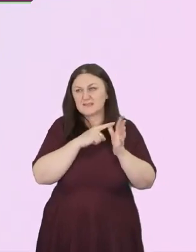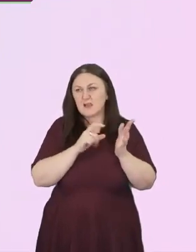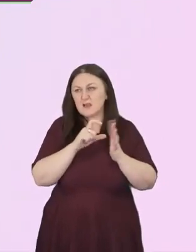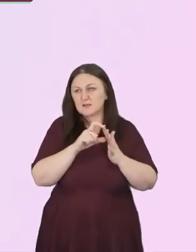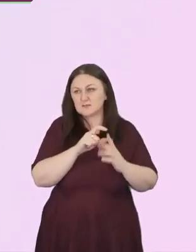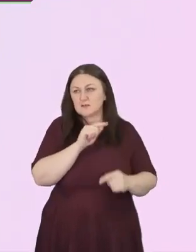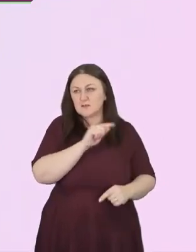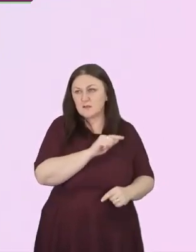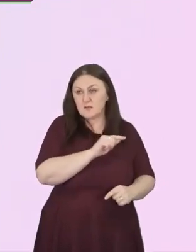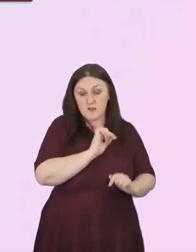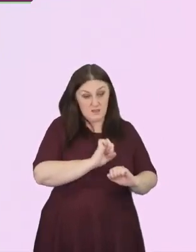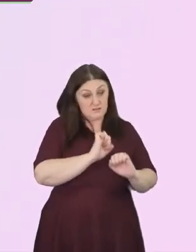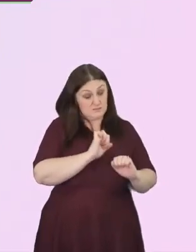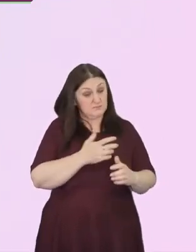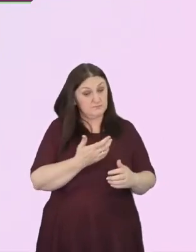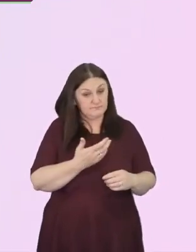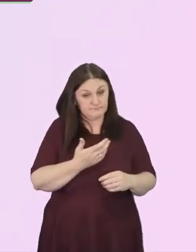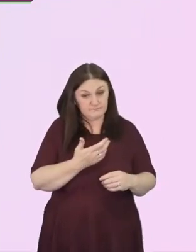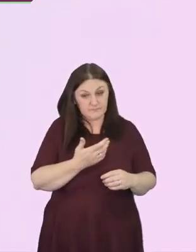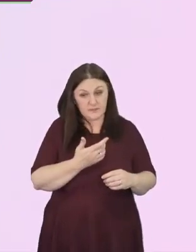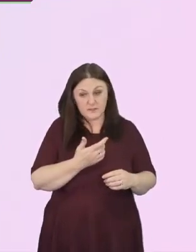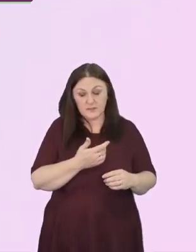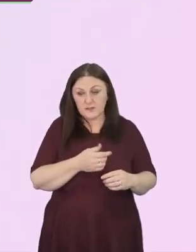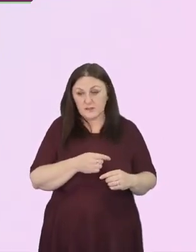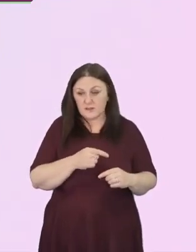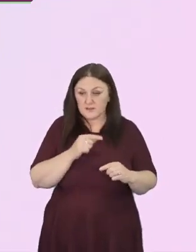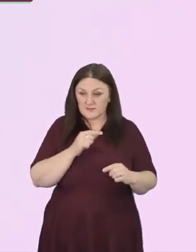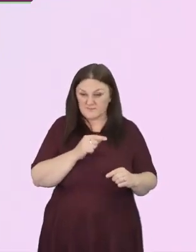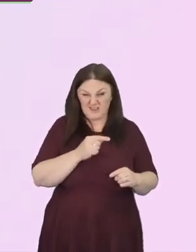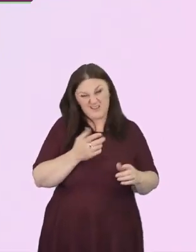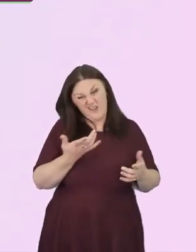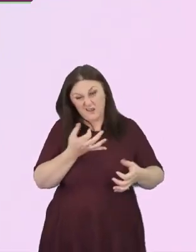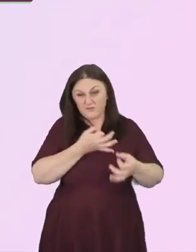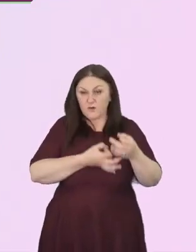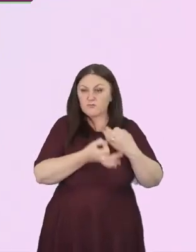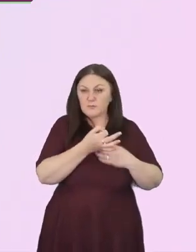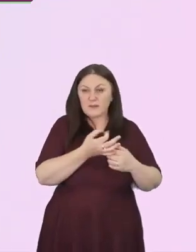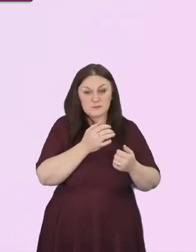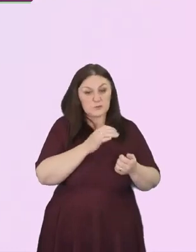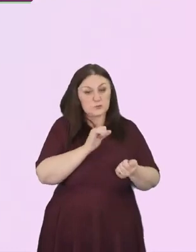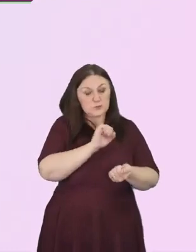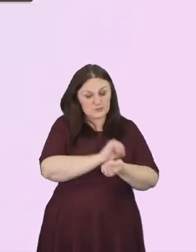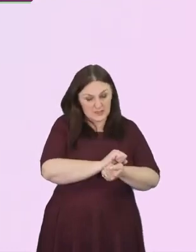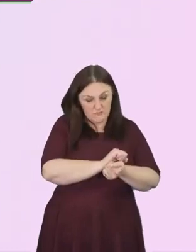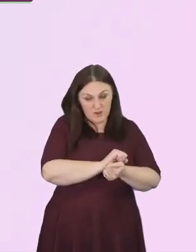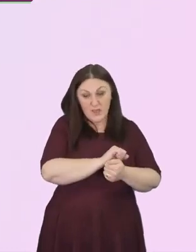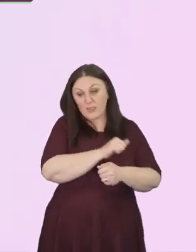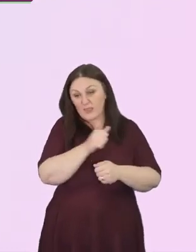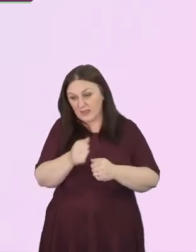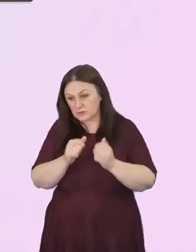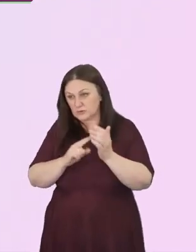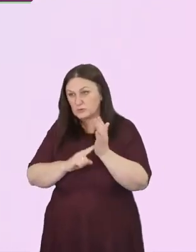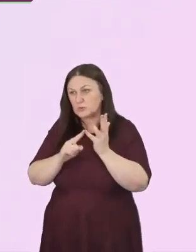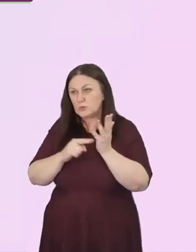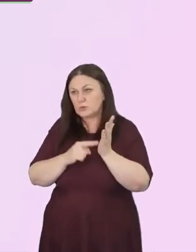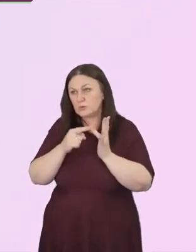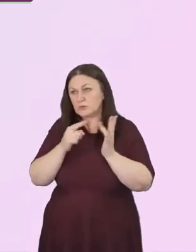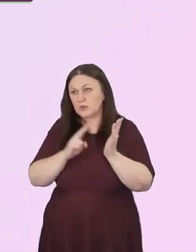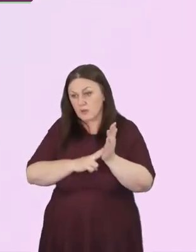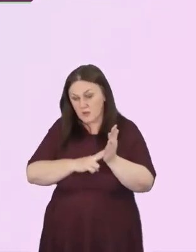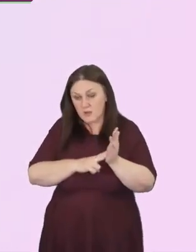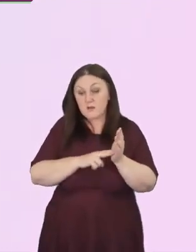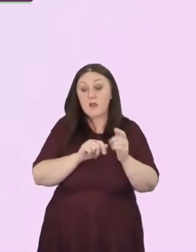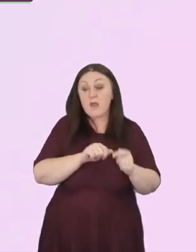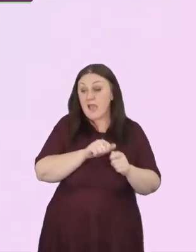That was the kind replacement to slavery. And then to Luton, and then by God's grace, has brought us